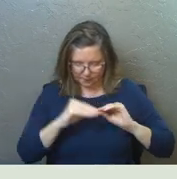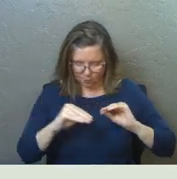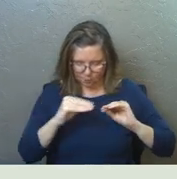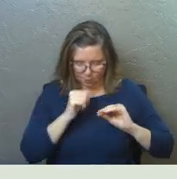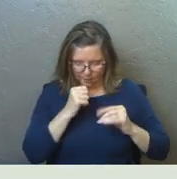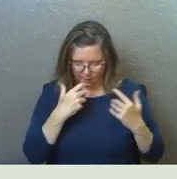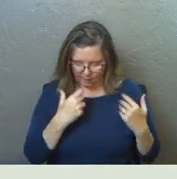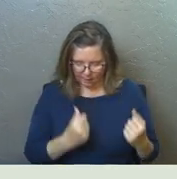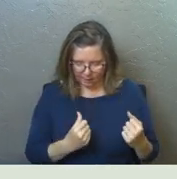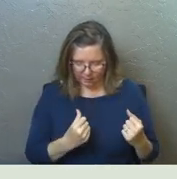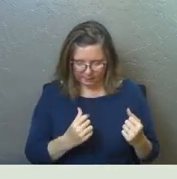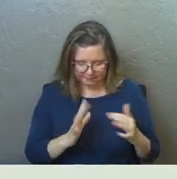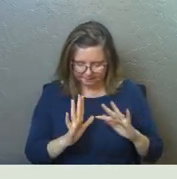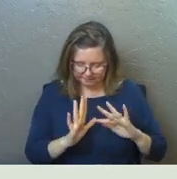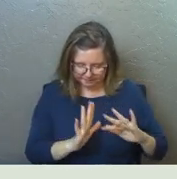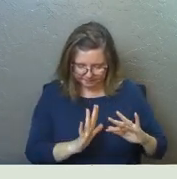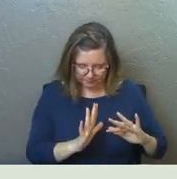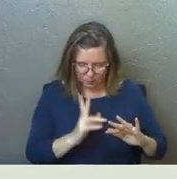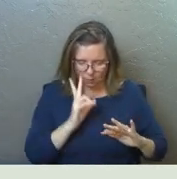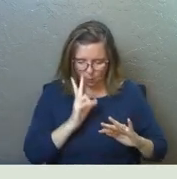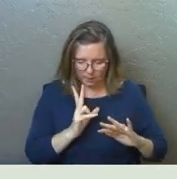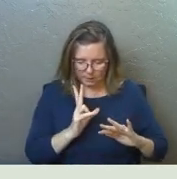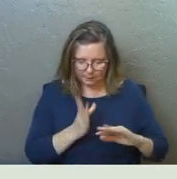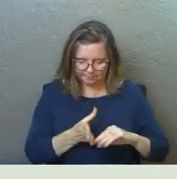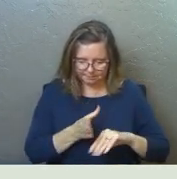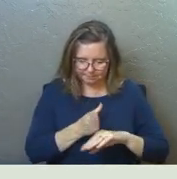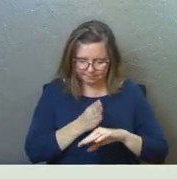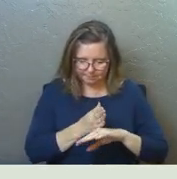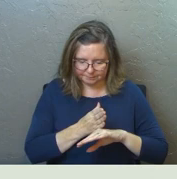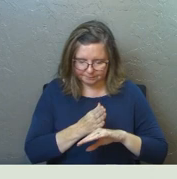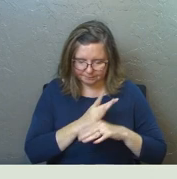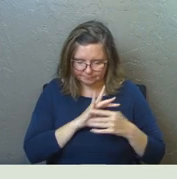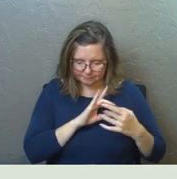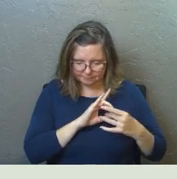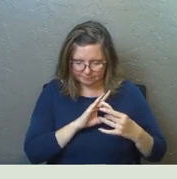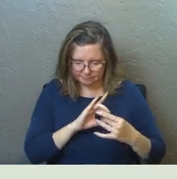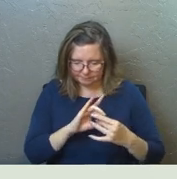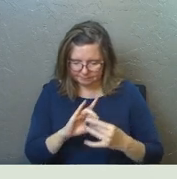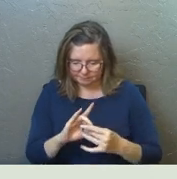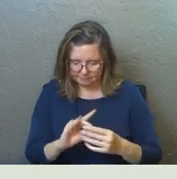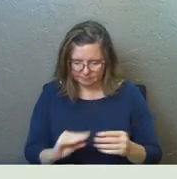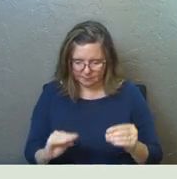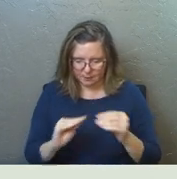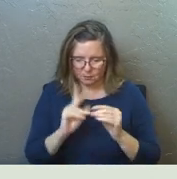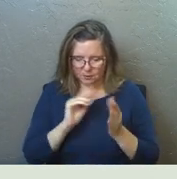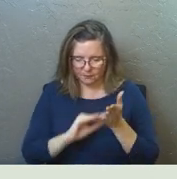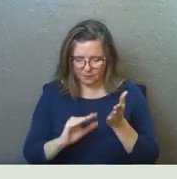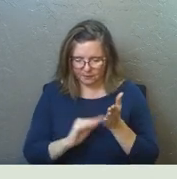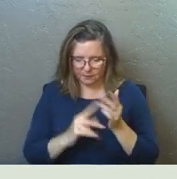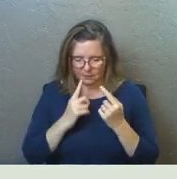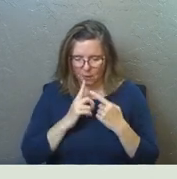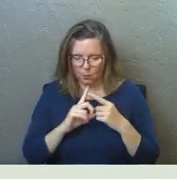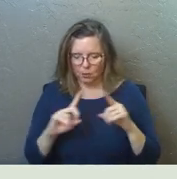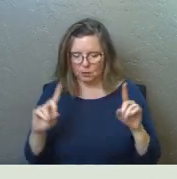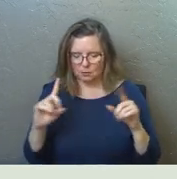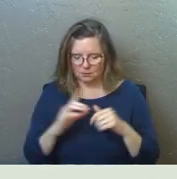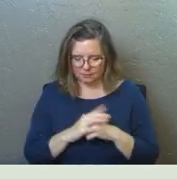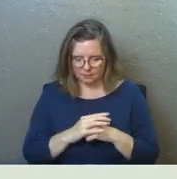more and more unhealthy. God, we want to see resurrection more in our relationships. We want to see forgiveness that works.